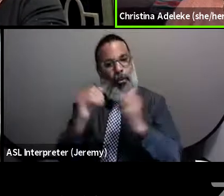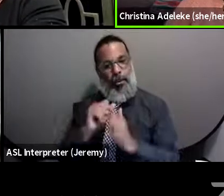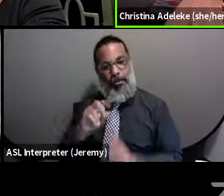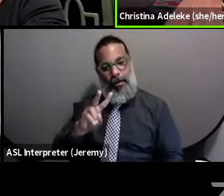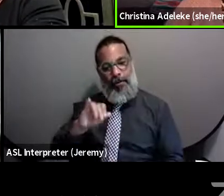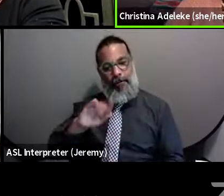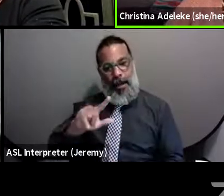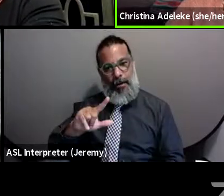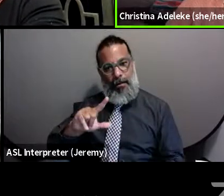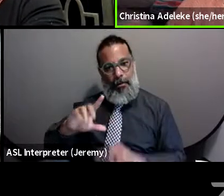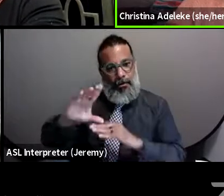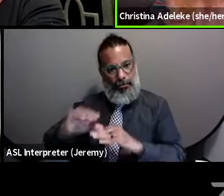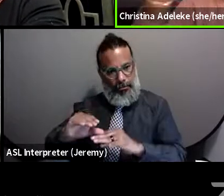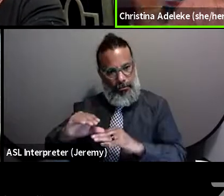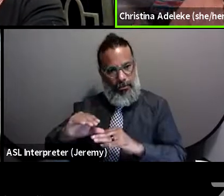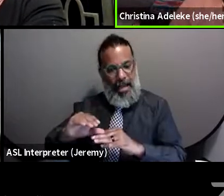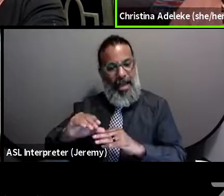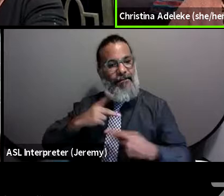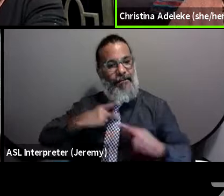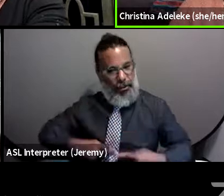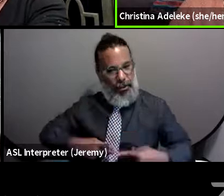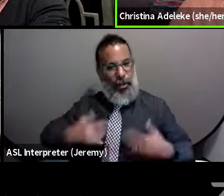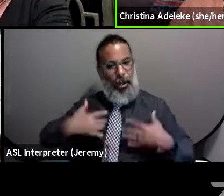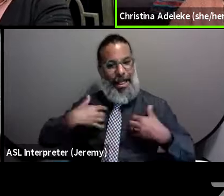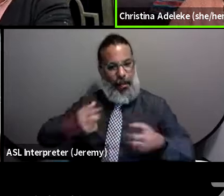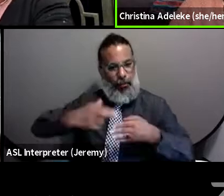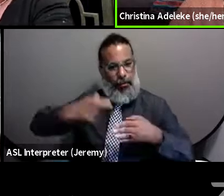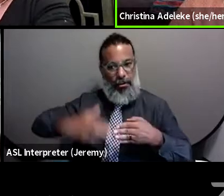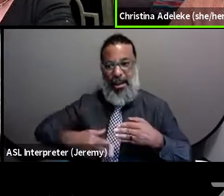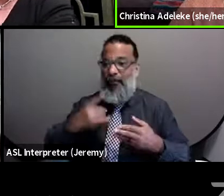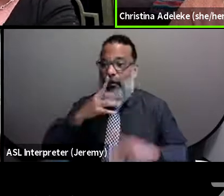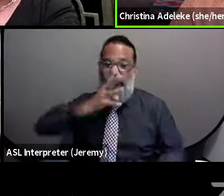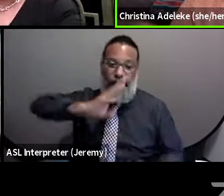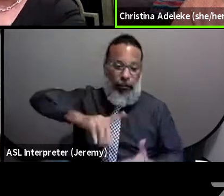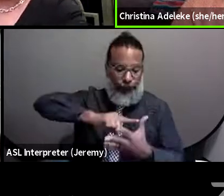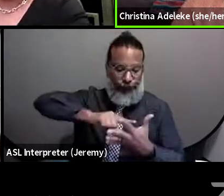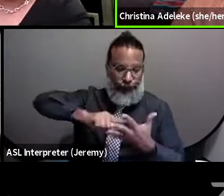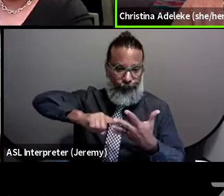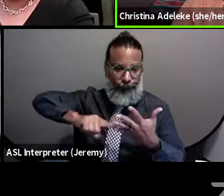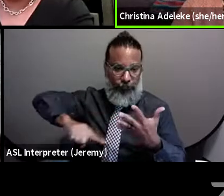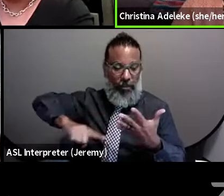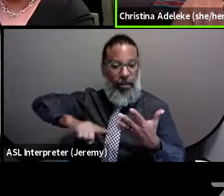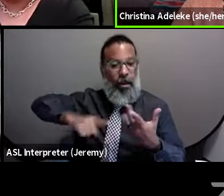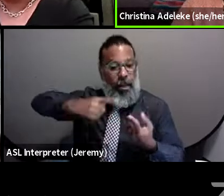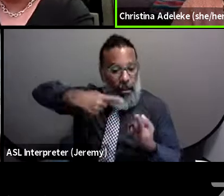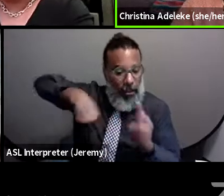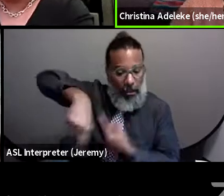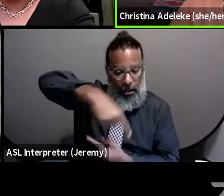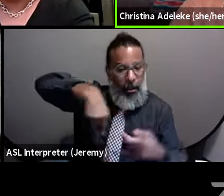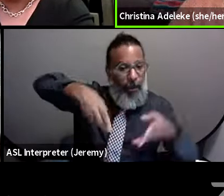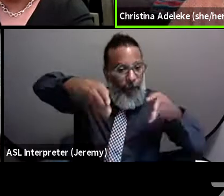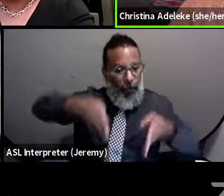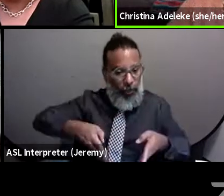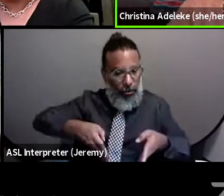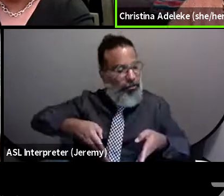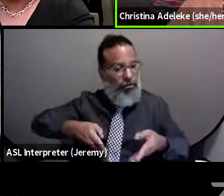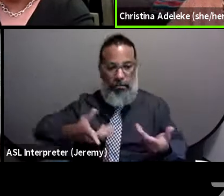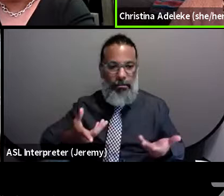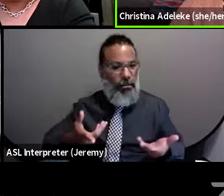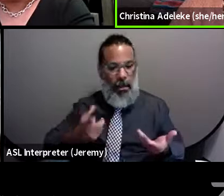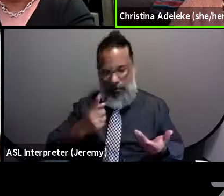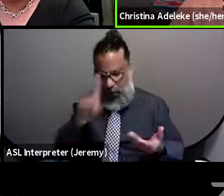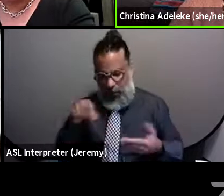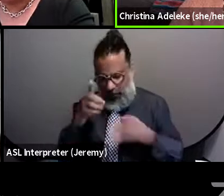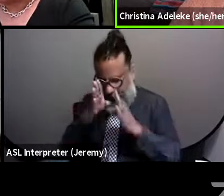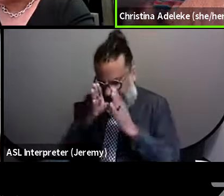physical health outcomes. Because if we ignore all of the things that are surrounding a person and then are only focusing on